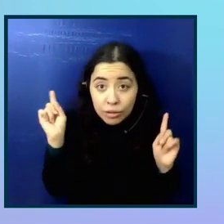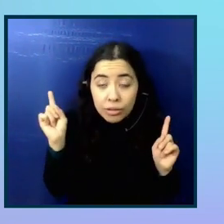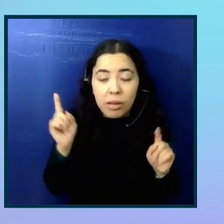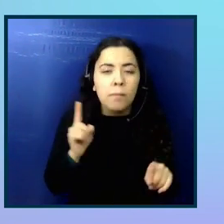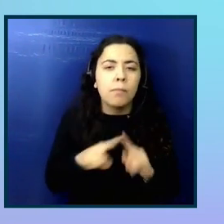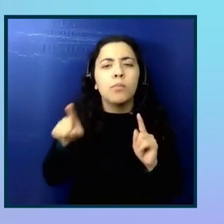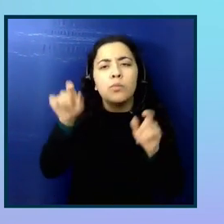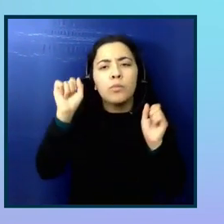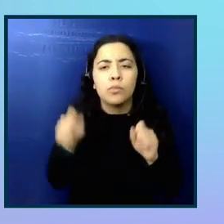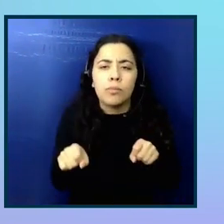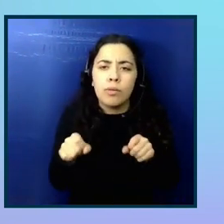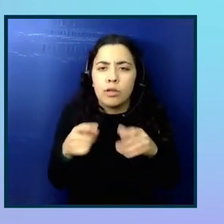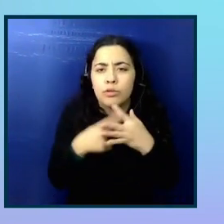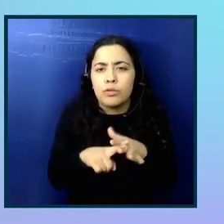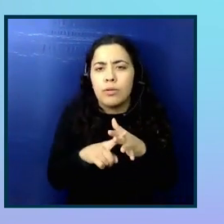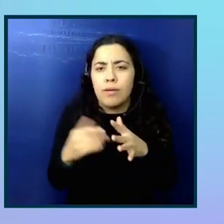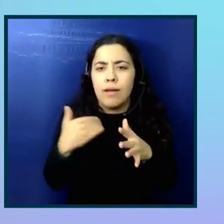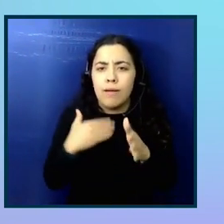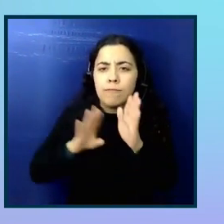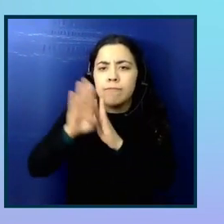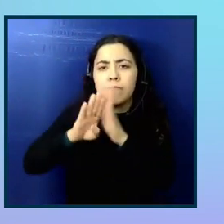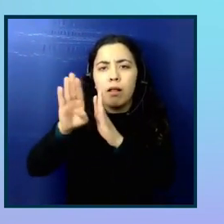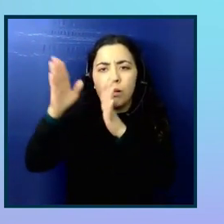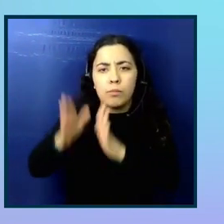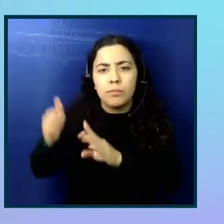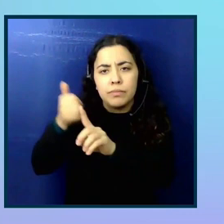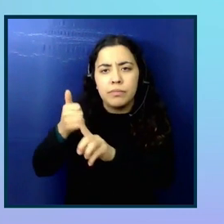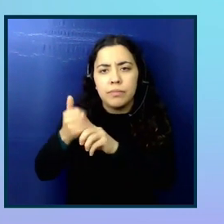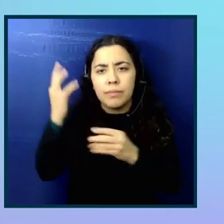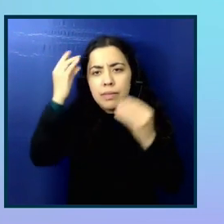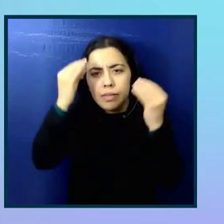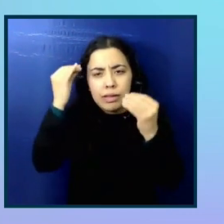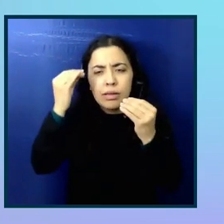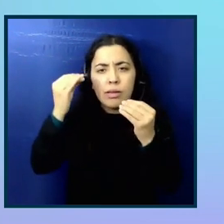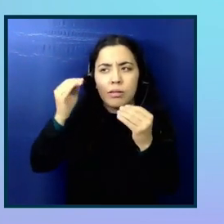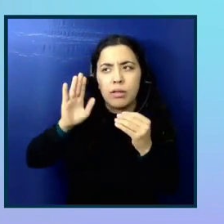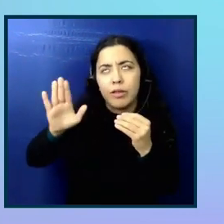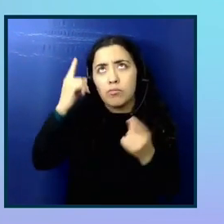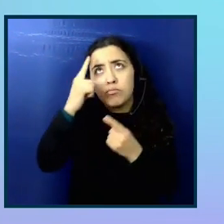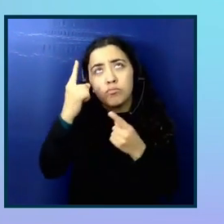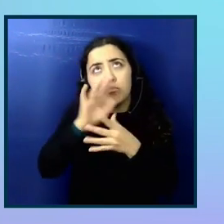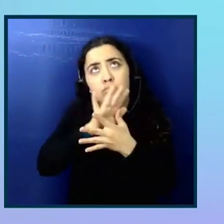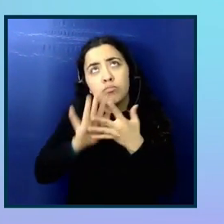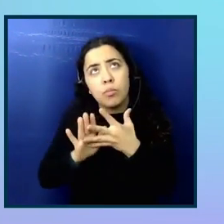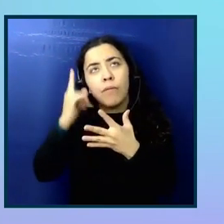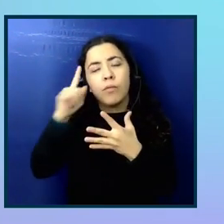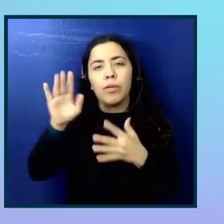can start to help developers with thinking about what they should consider on a prototype,